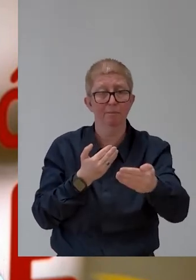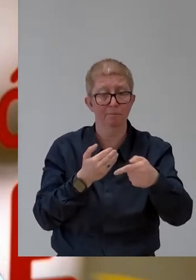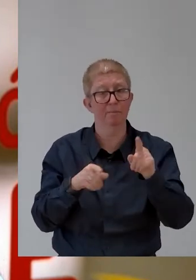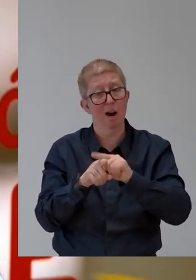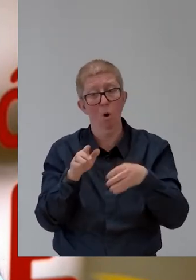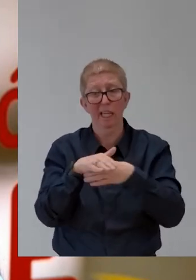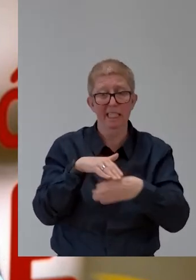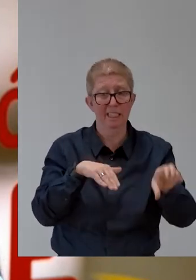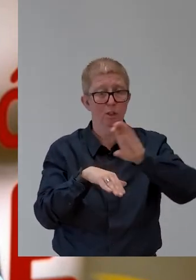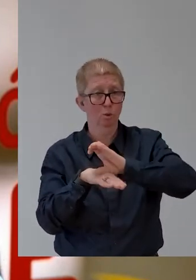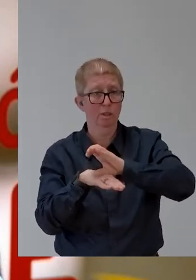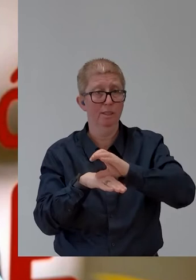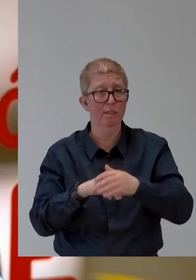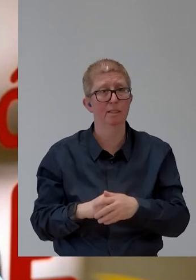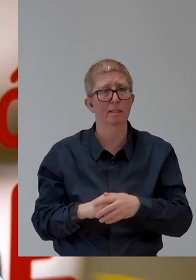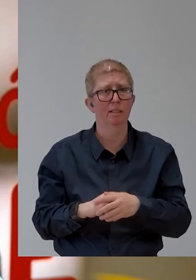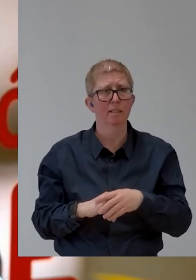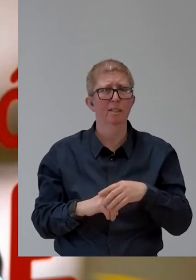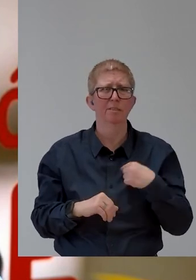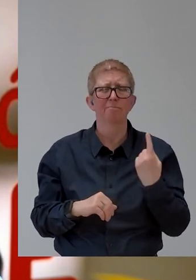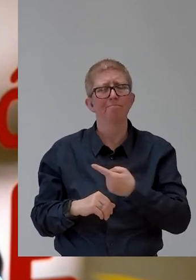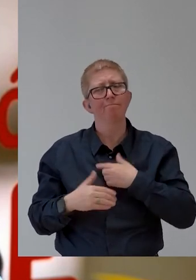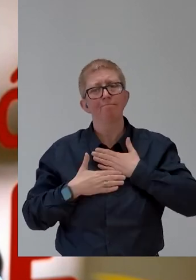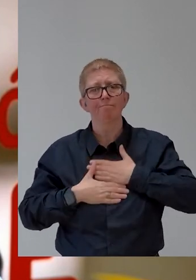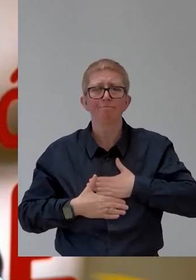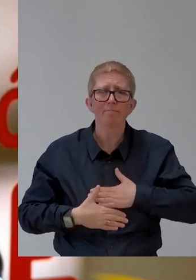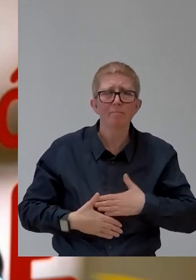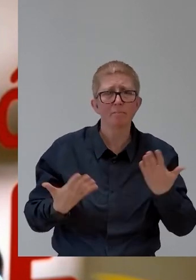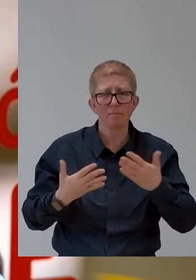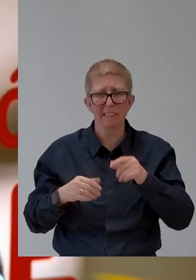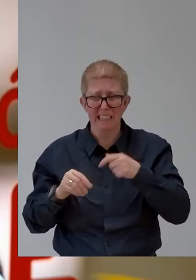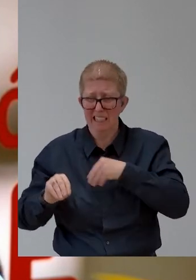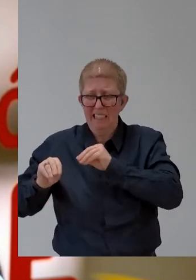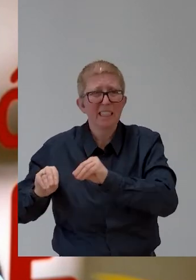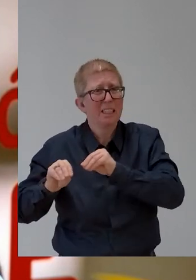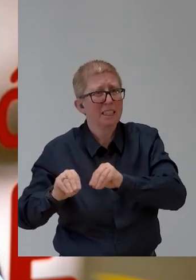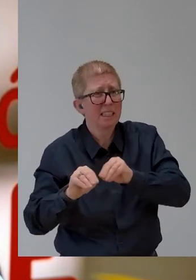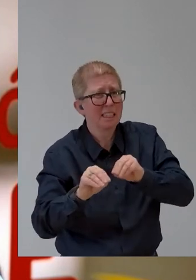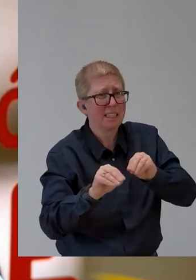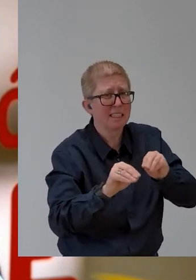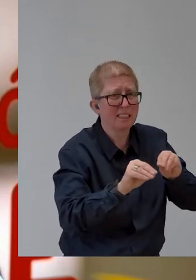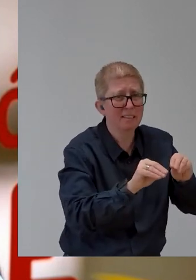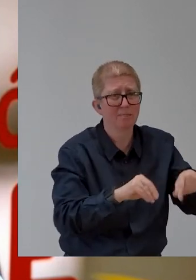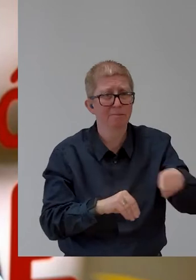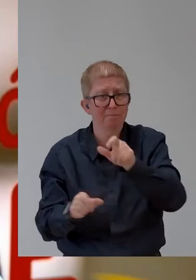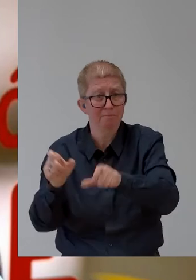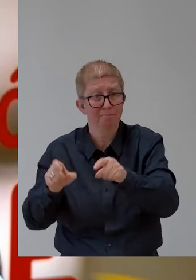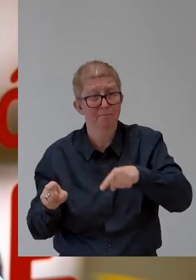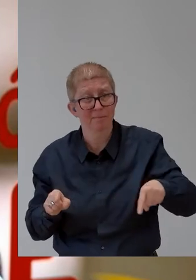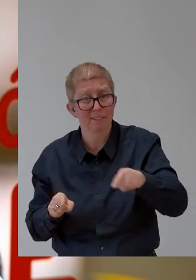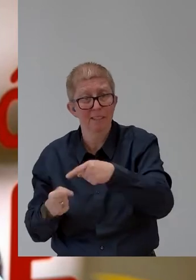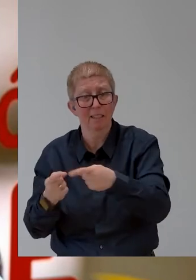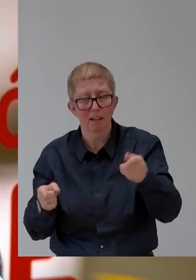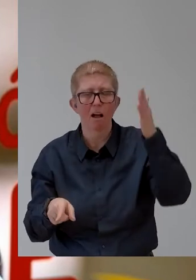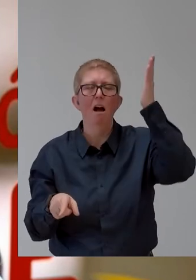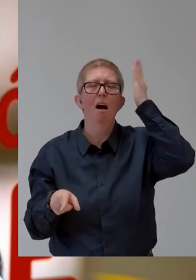make trainings for them in order to give them the knowledge to